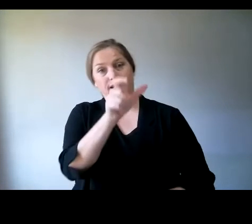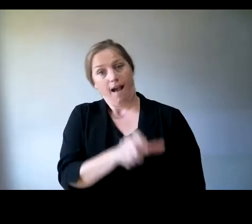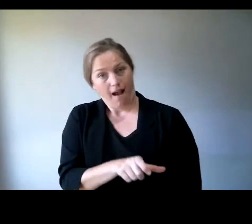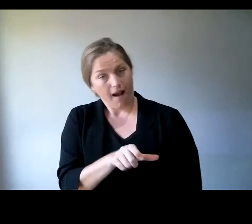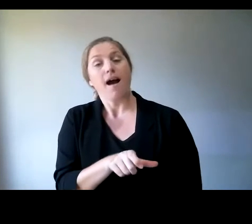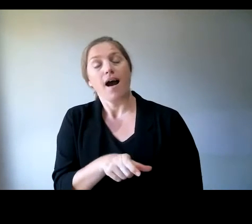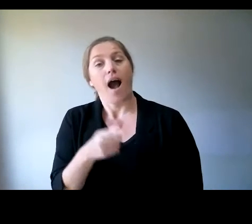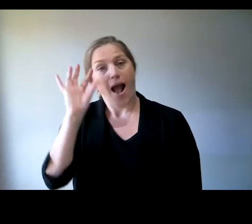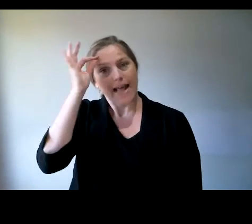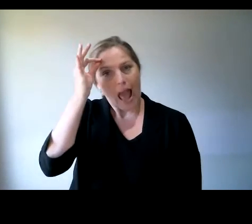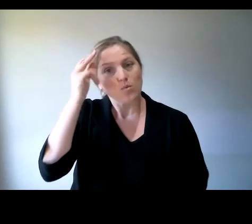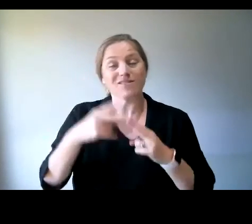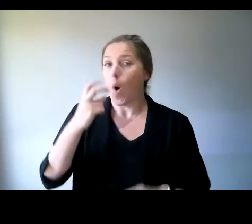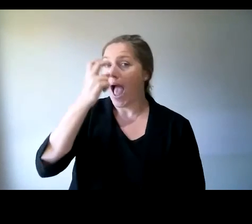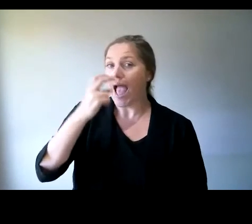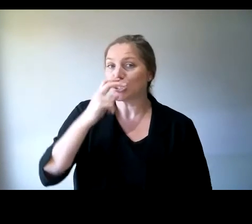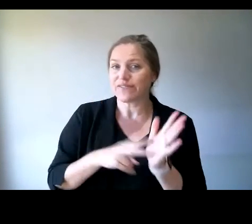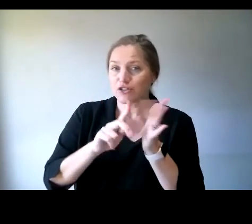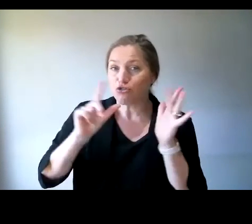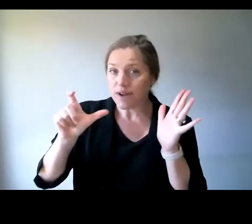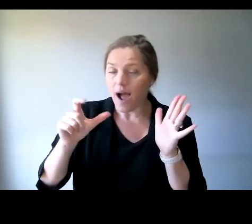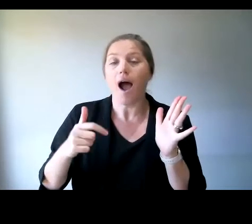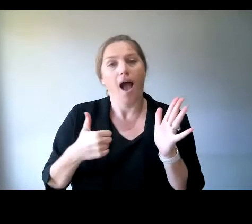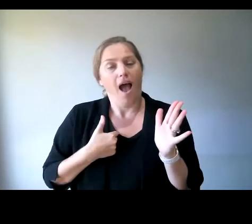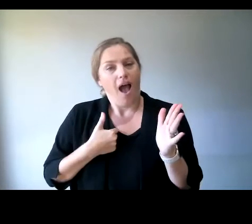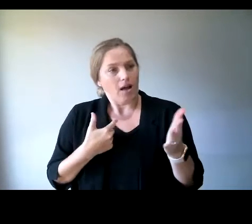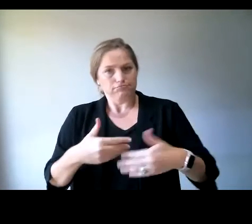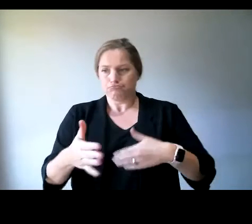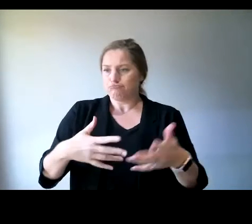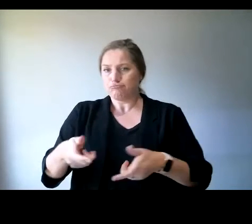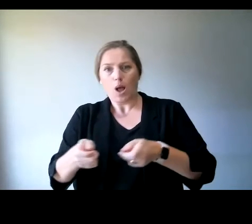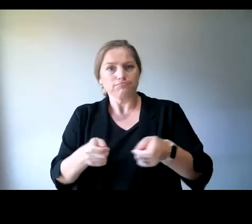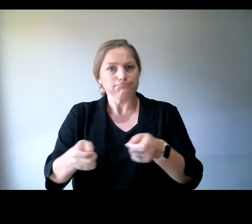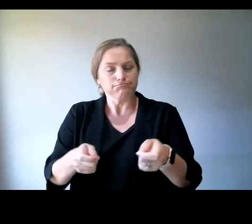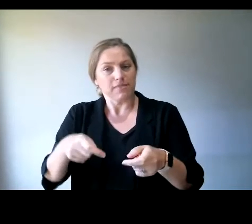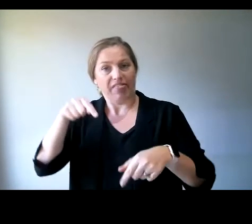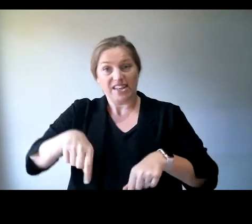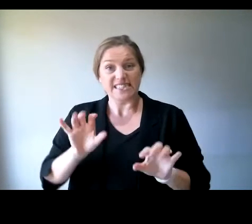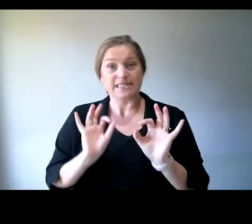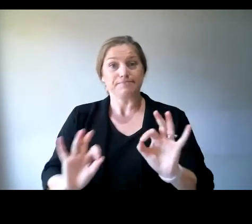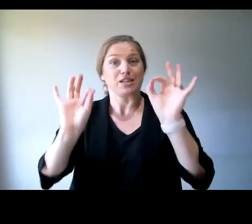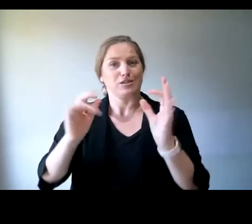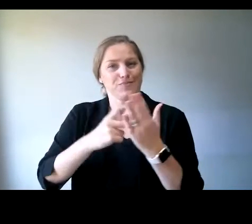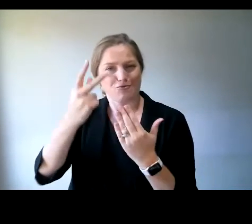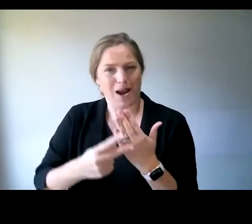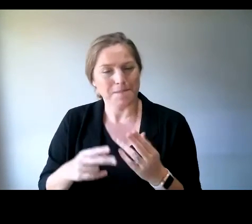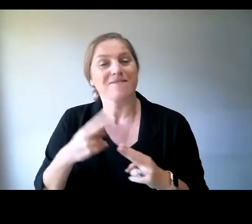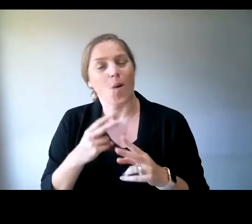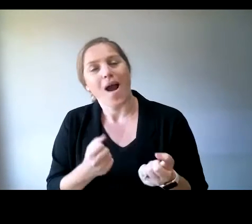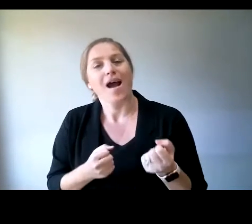where I have the pleasure of coordinating this incredibly important campaign called Assistive Technology for All.